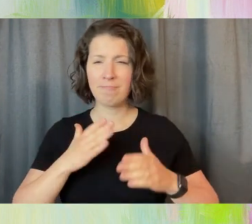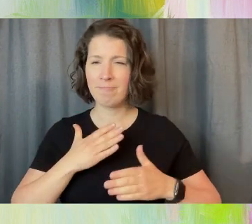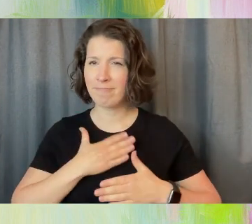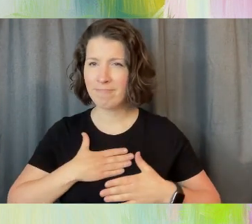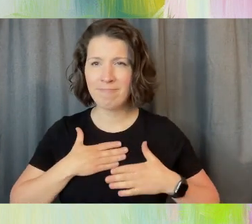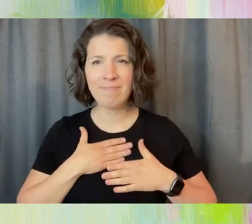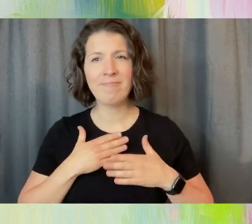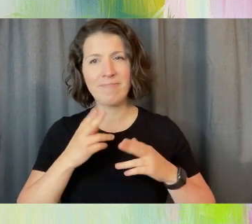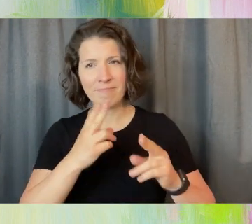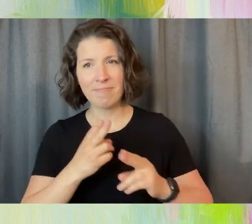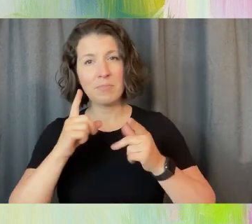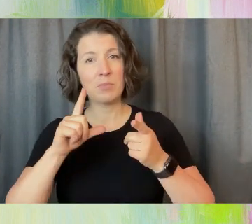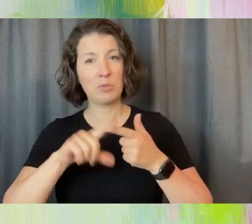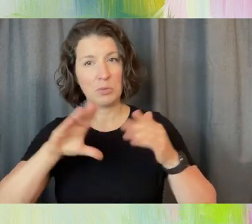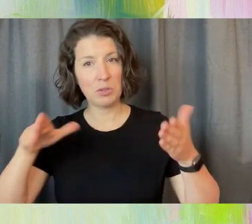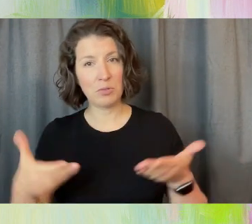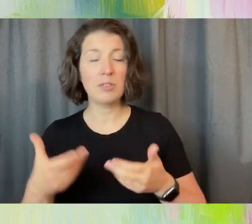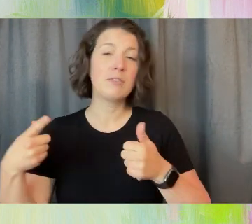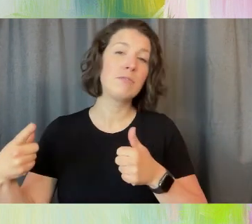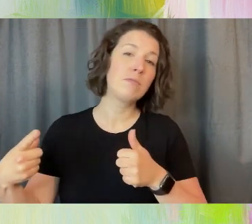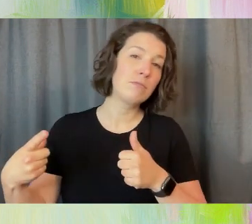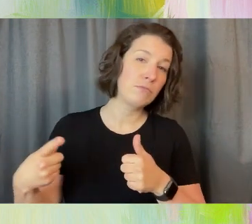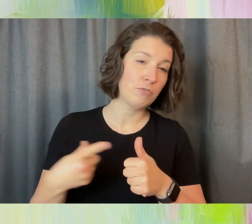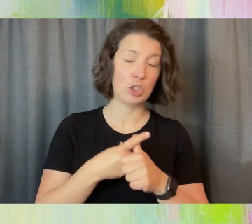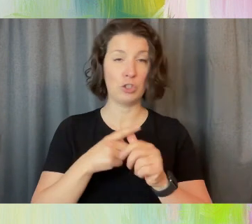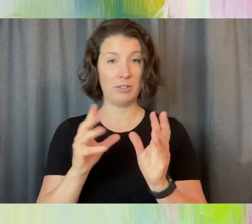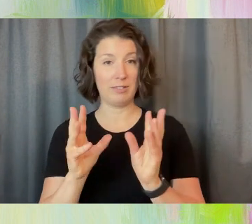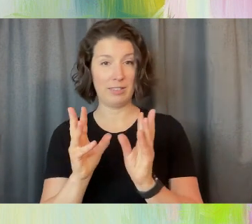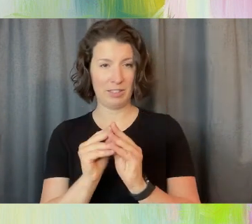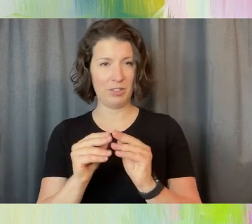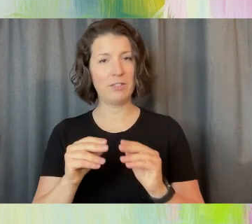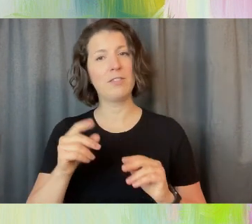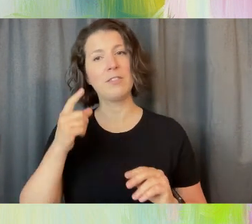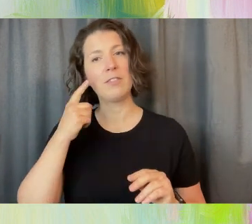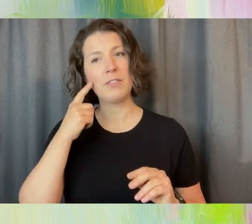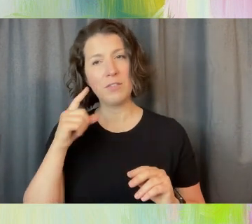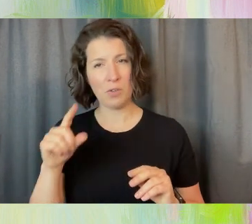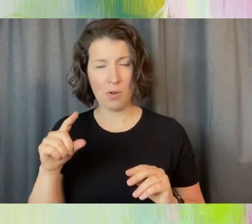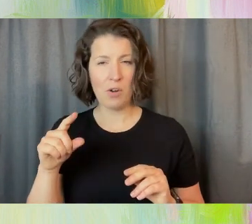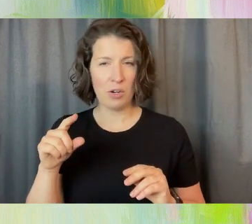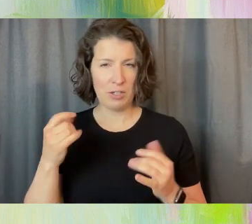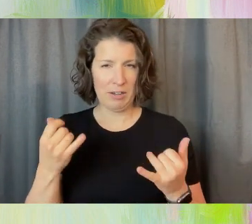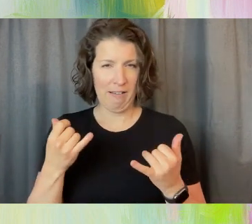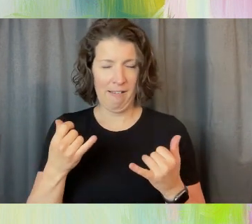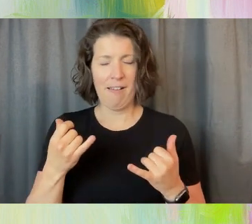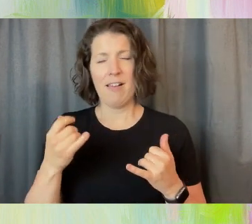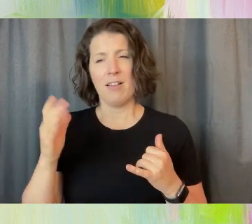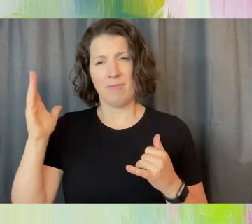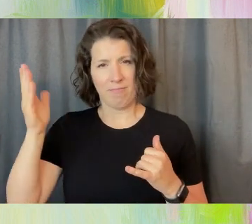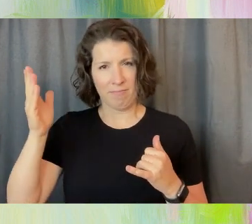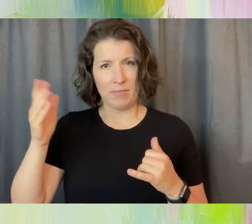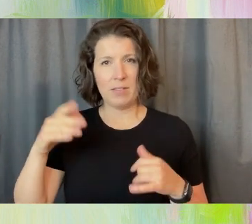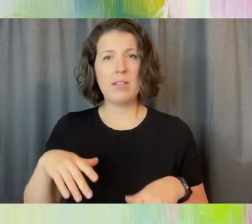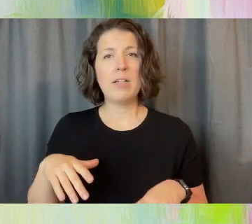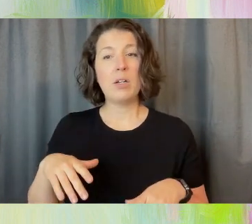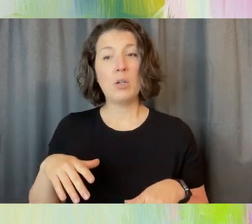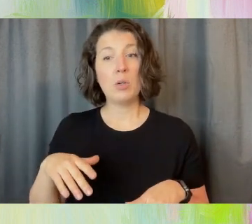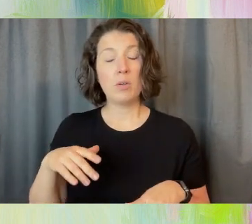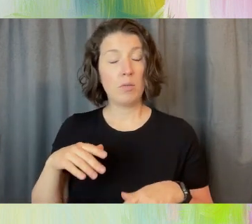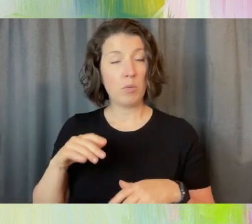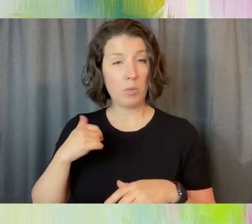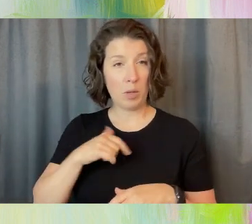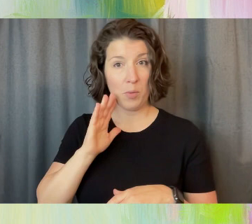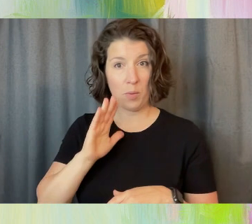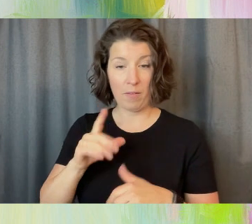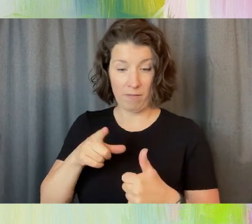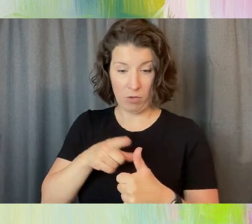session for our policy consortium. We are going to hear from, first we're going to have a